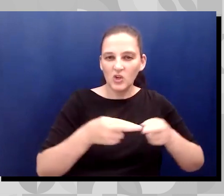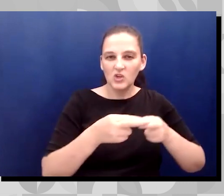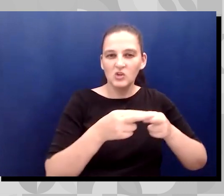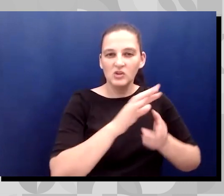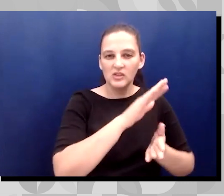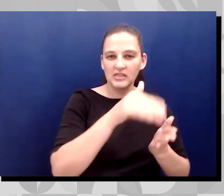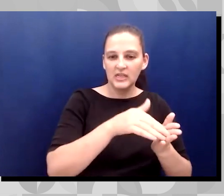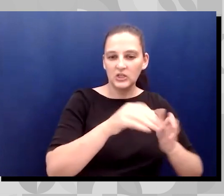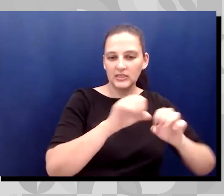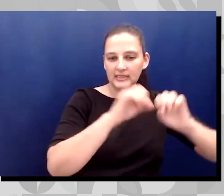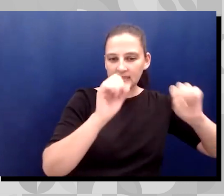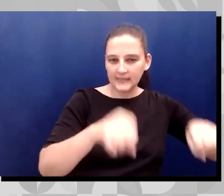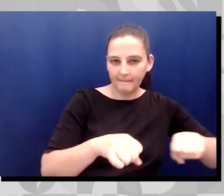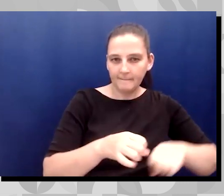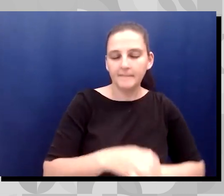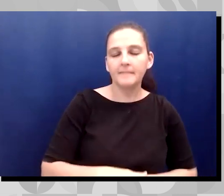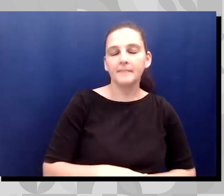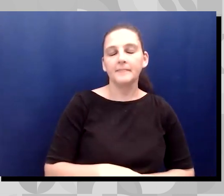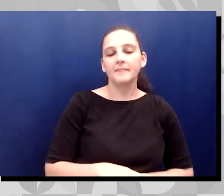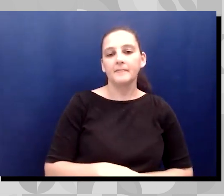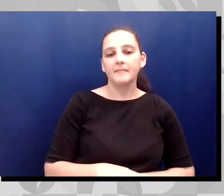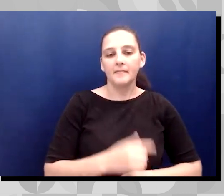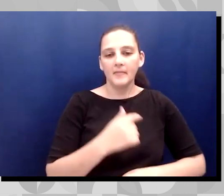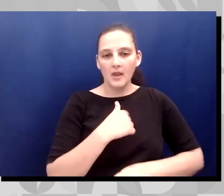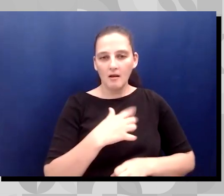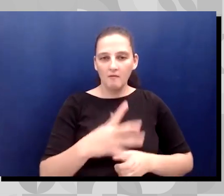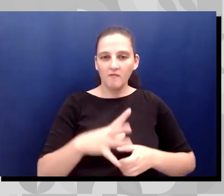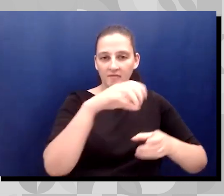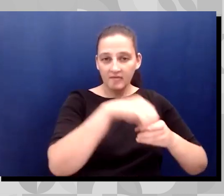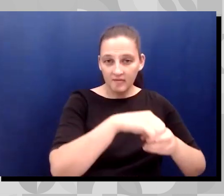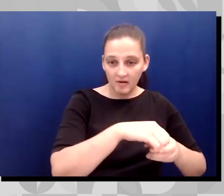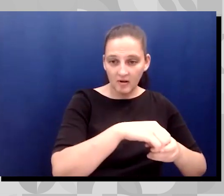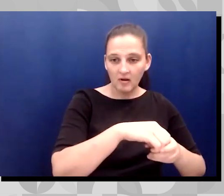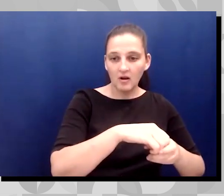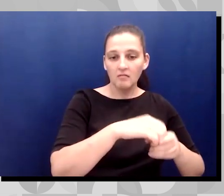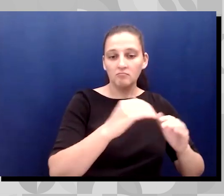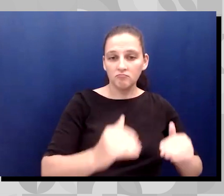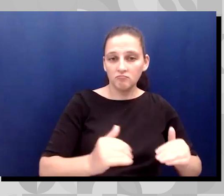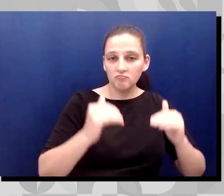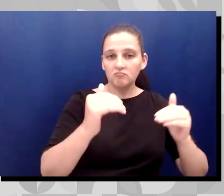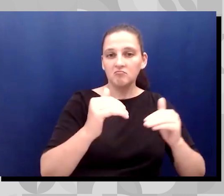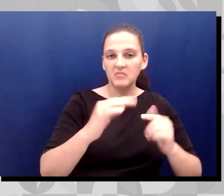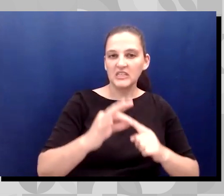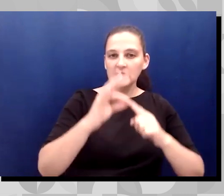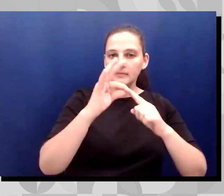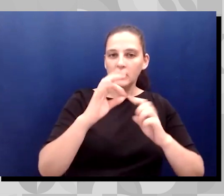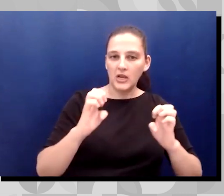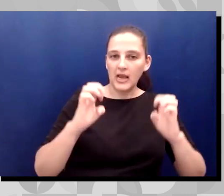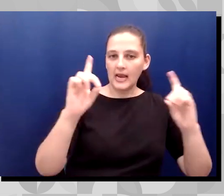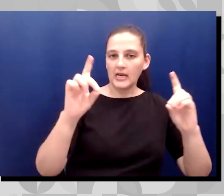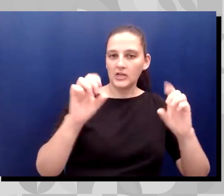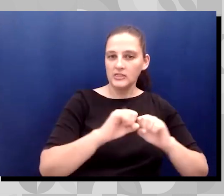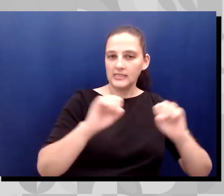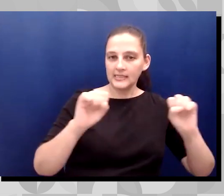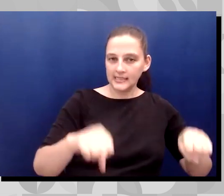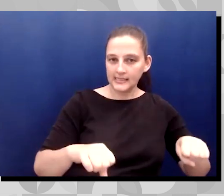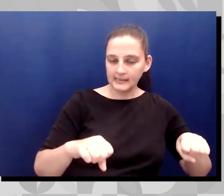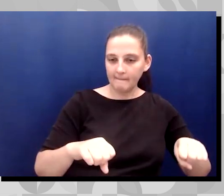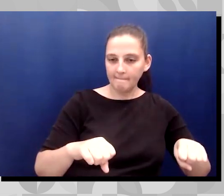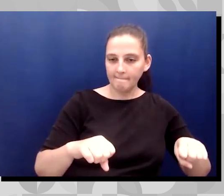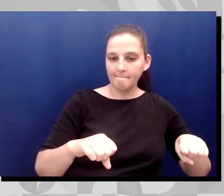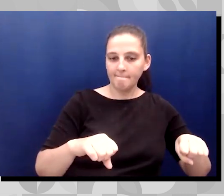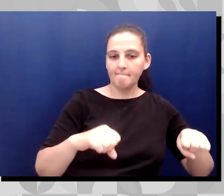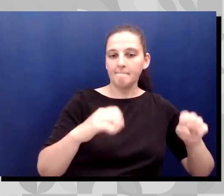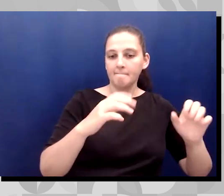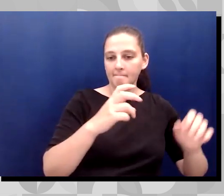went on to be a part of a special education system, program, which led me to getting bussed